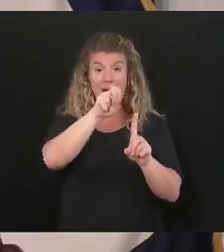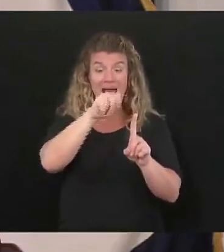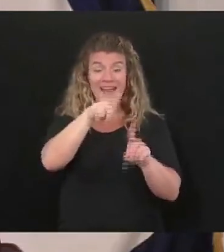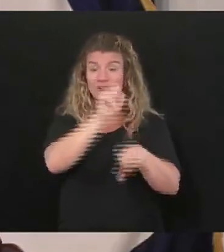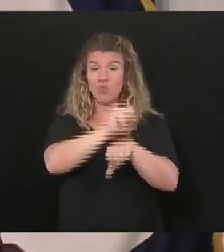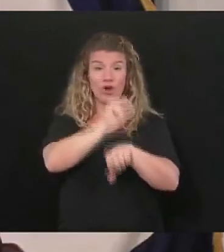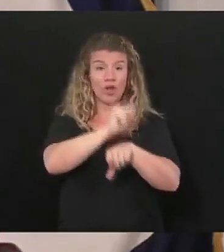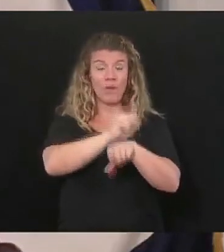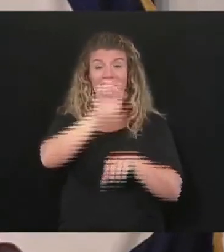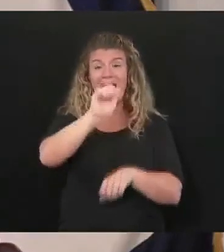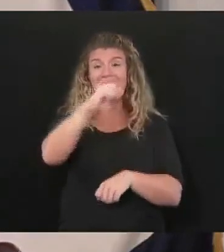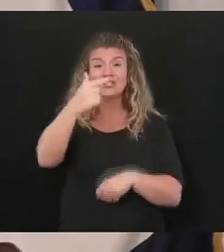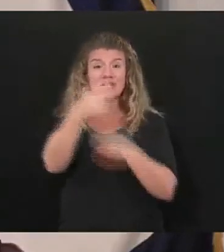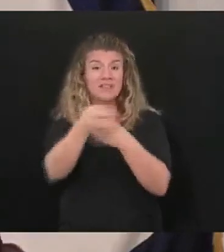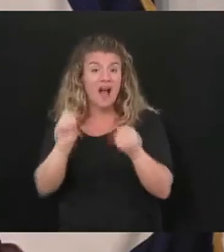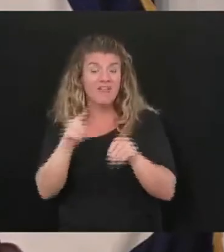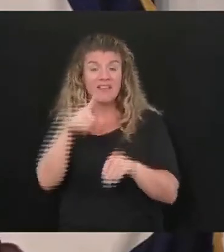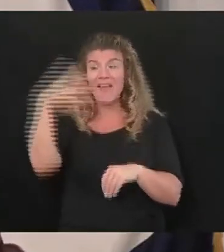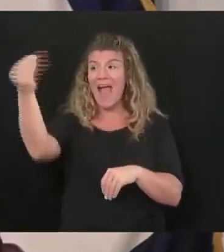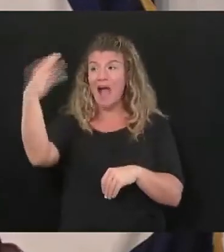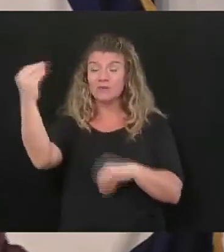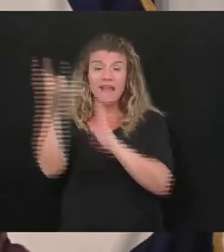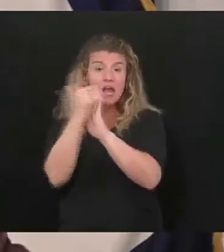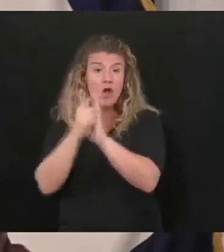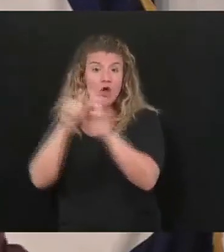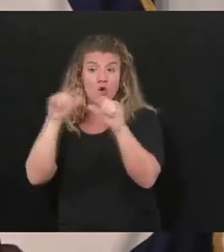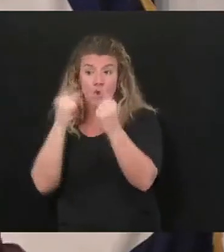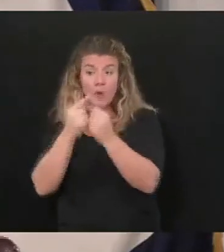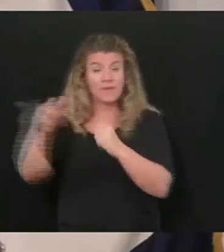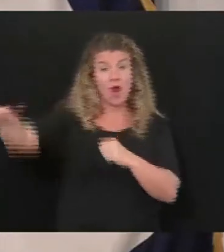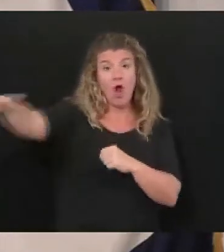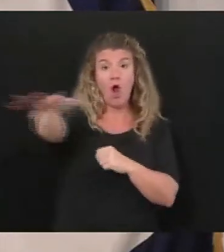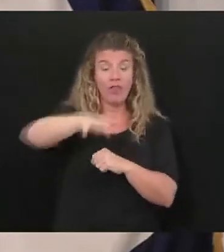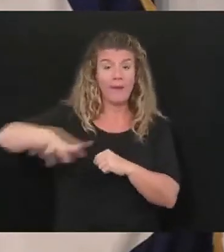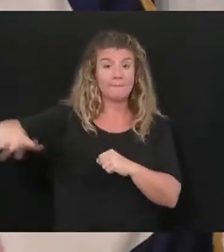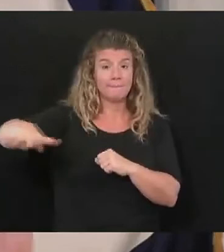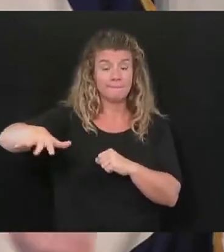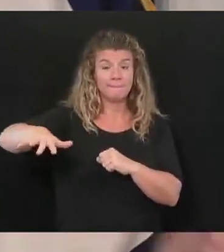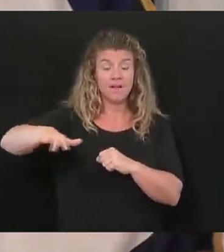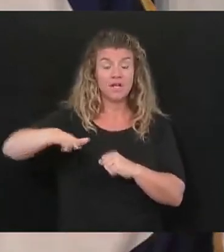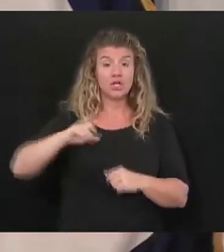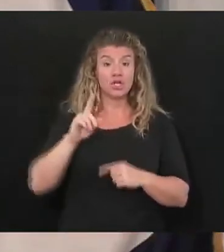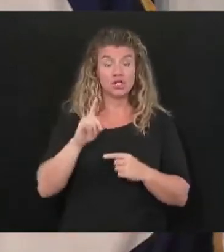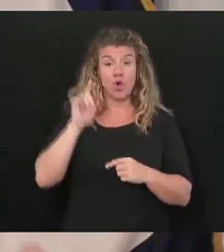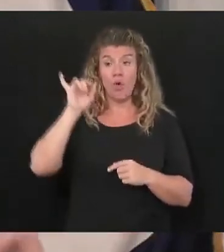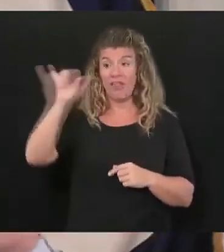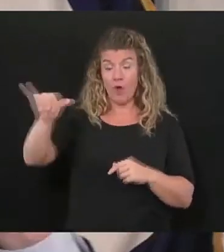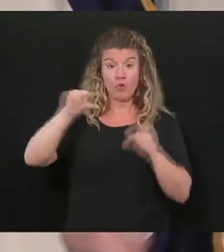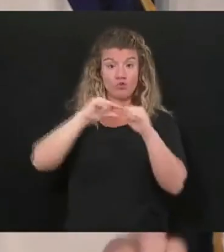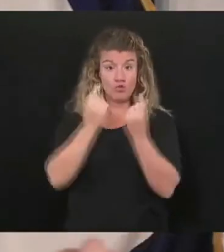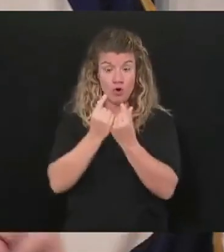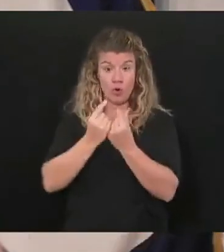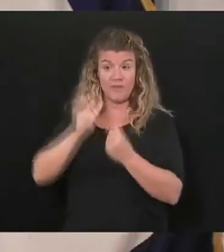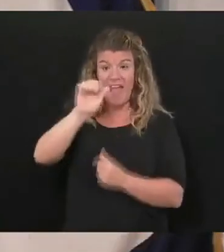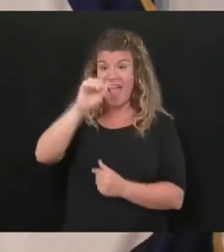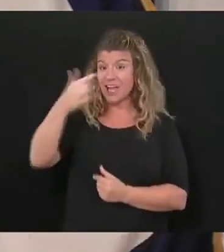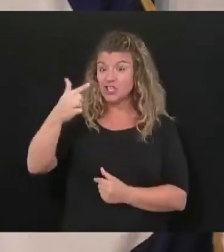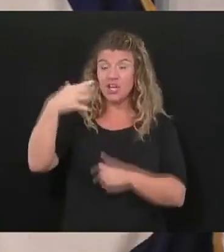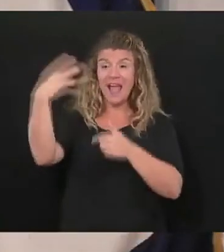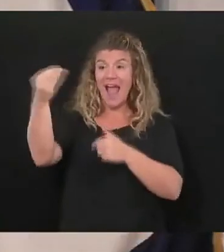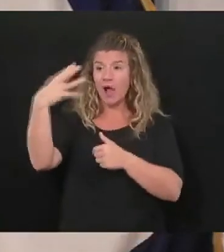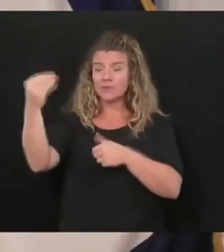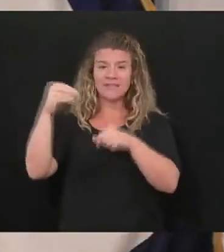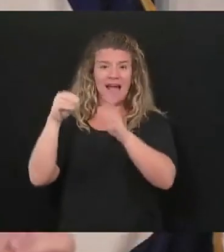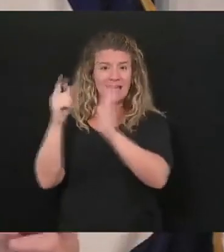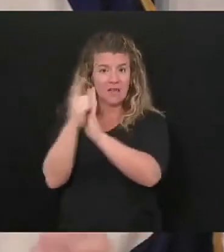he's working with these outside councils and all that kind of stuff so we get when the outside councils or the AG or whomever it may